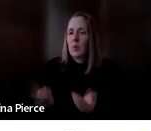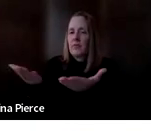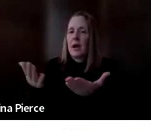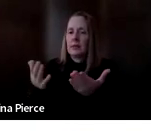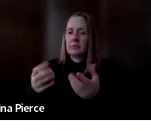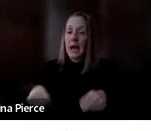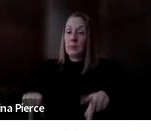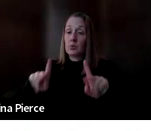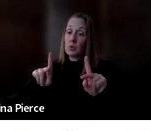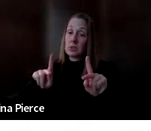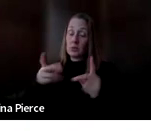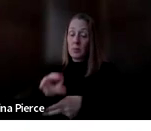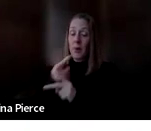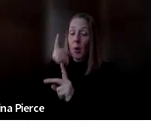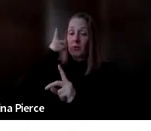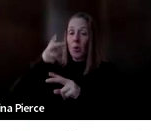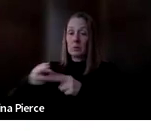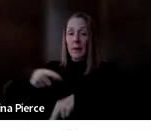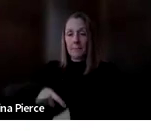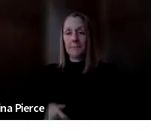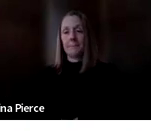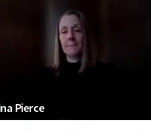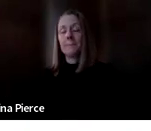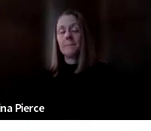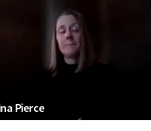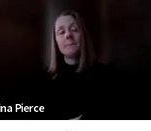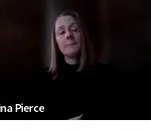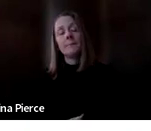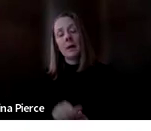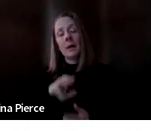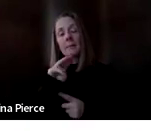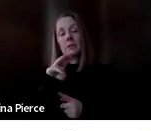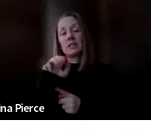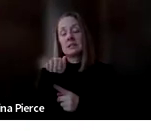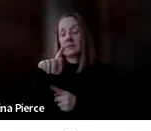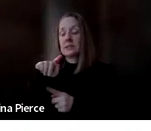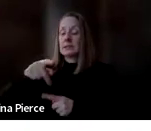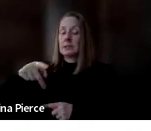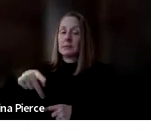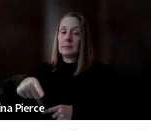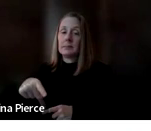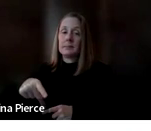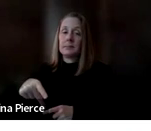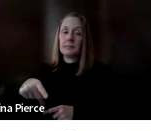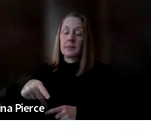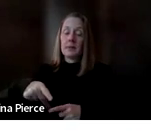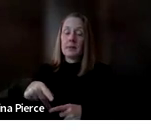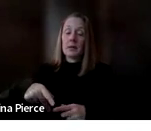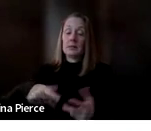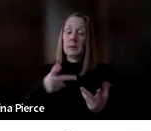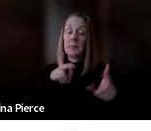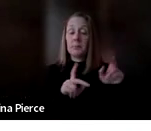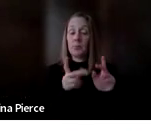to borrow it for a while um the michigan assistive technology program or matp is by people with disabilities